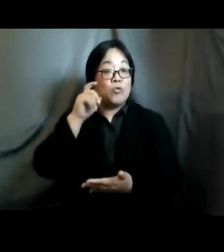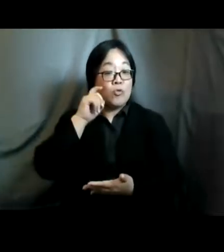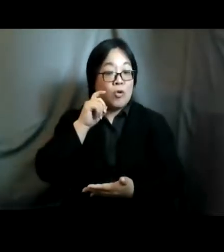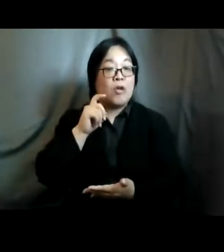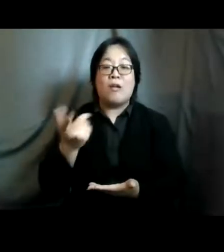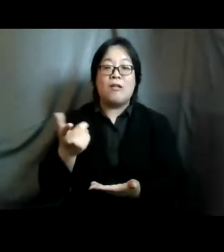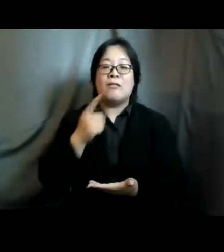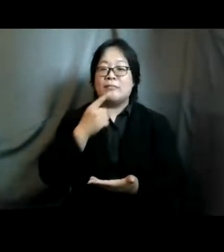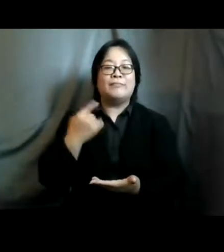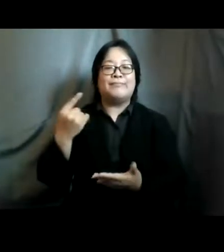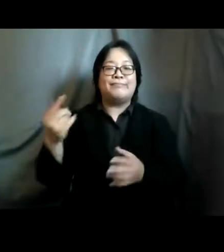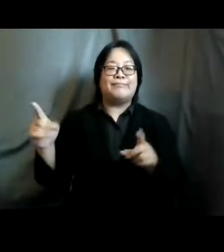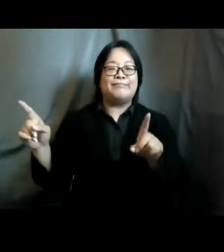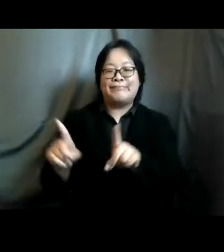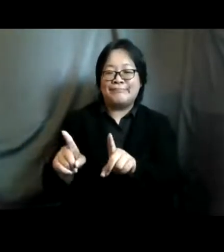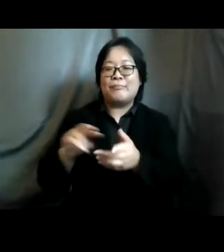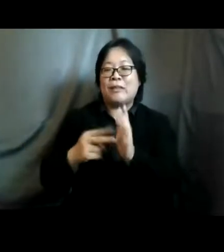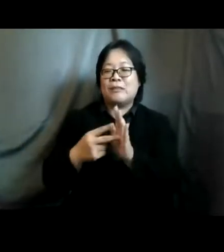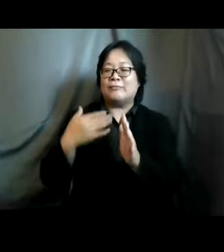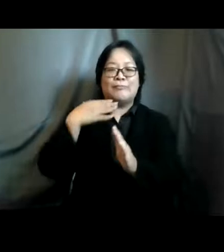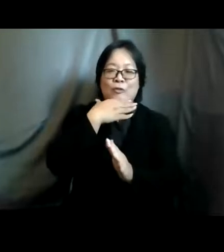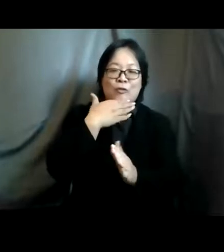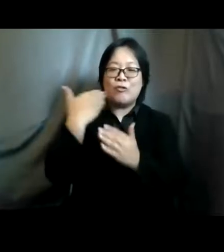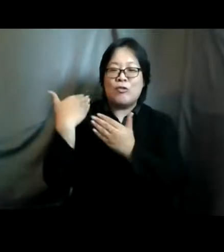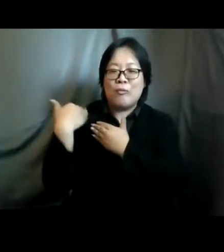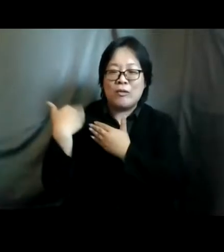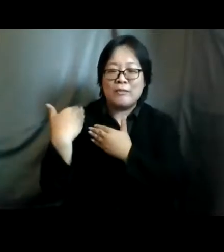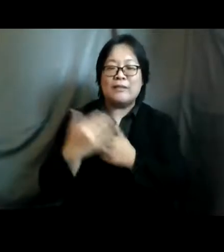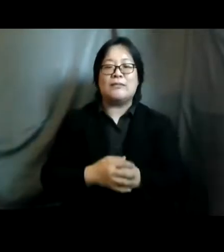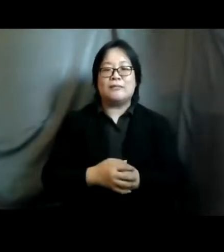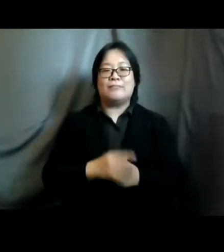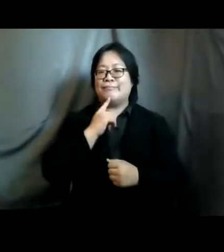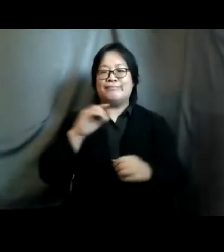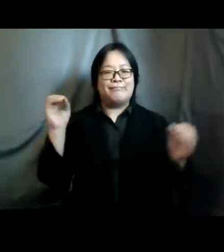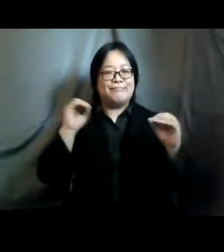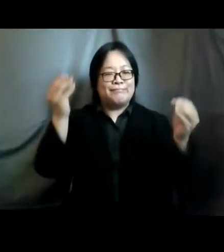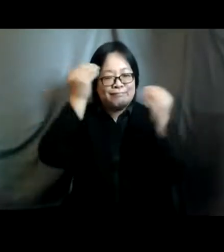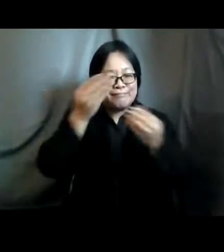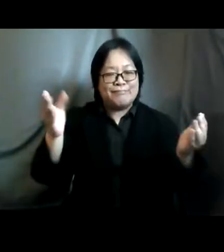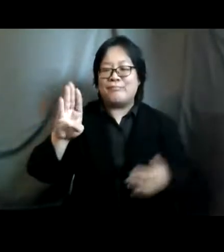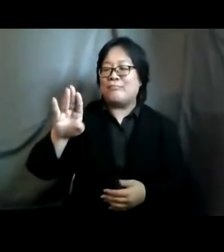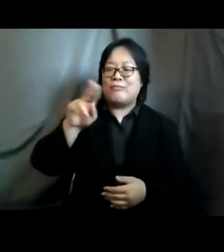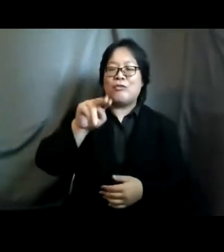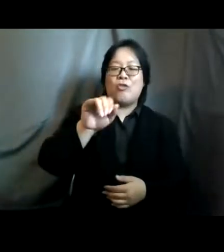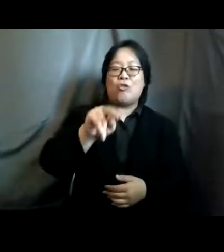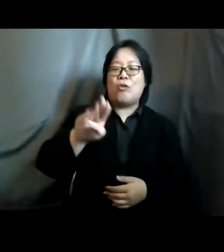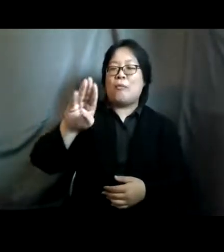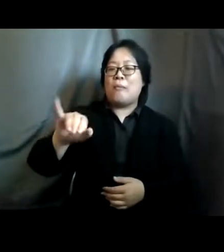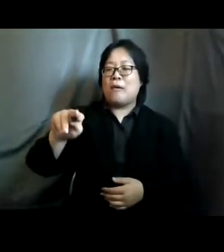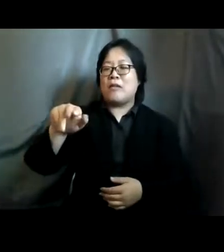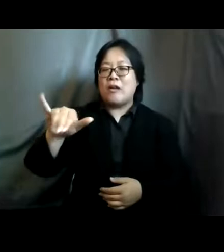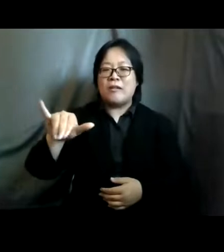paired with youth responsibility uh and uh there was no mention of non-binary bodies or non-binary